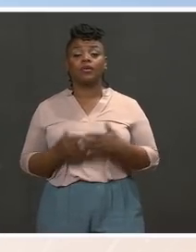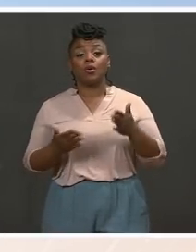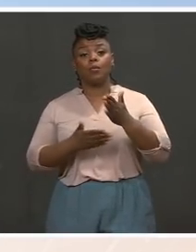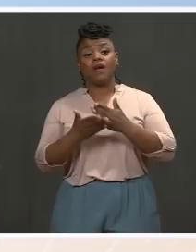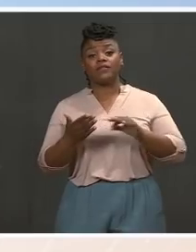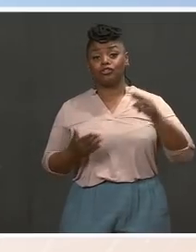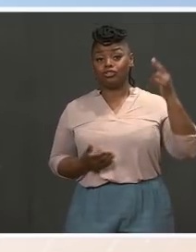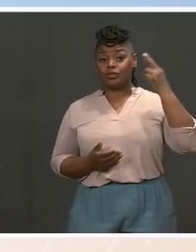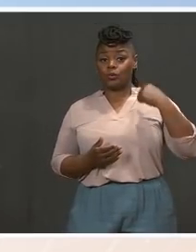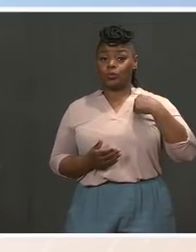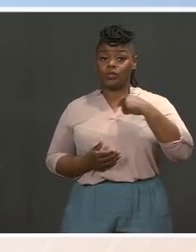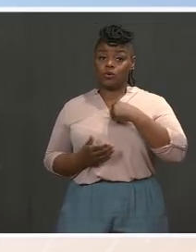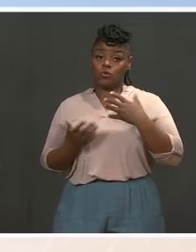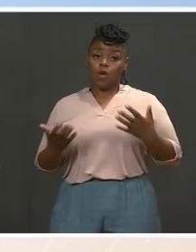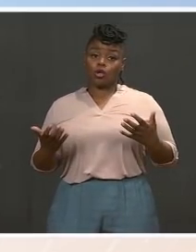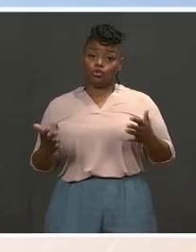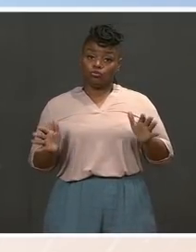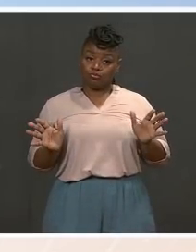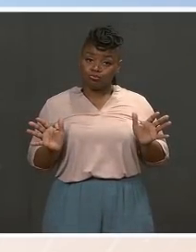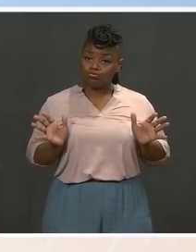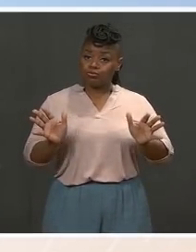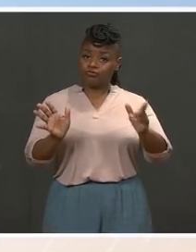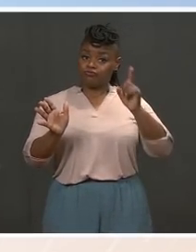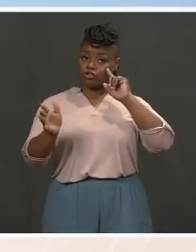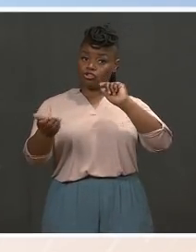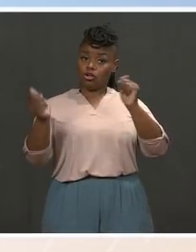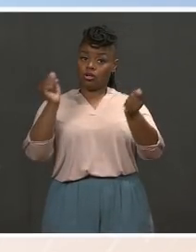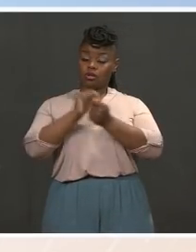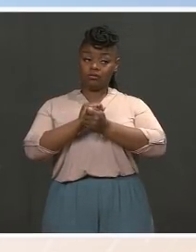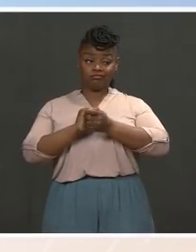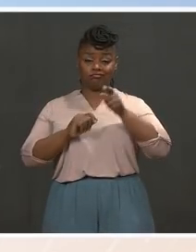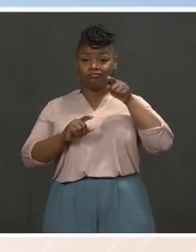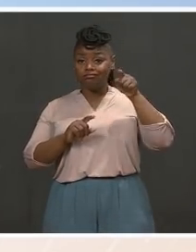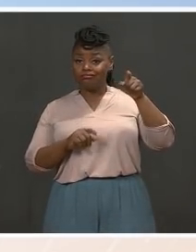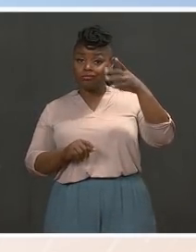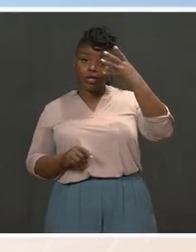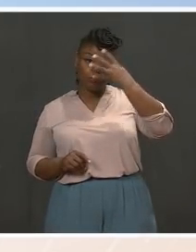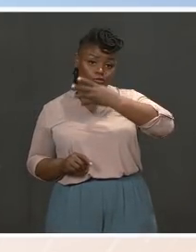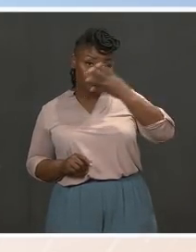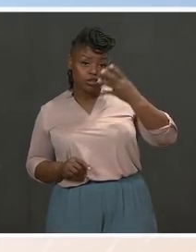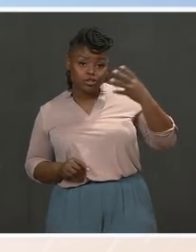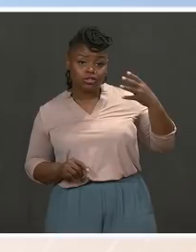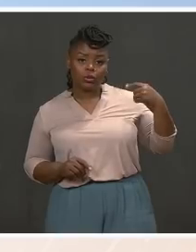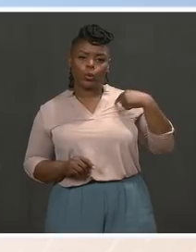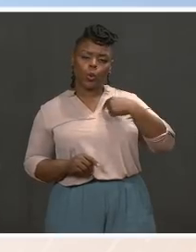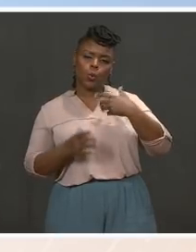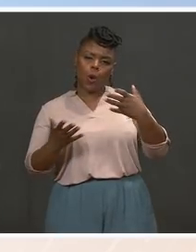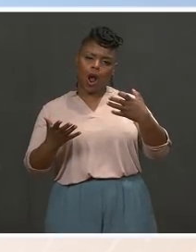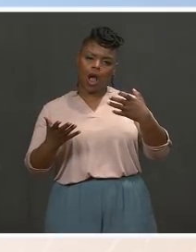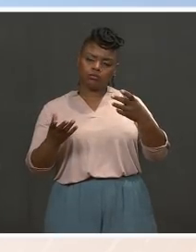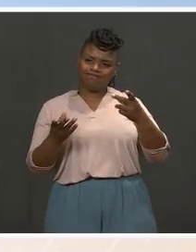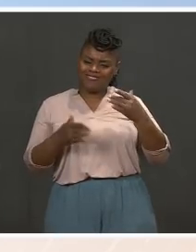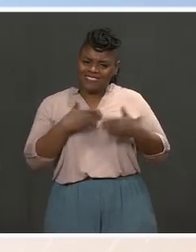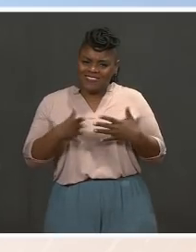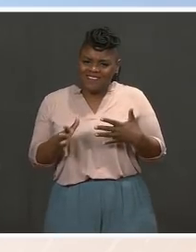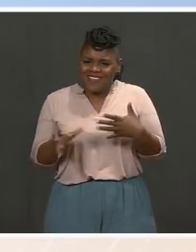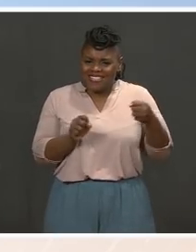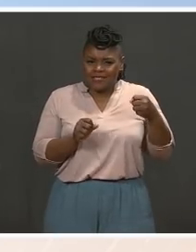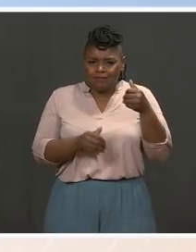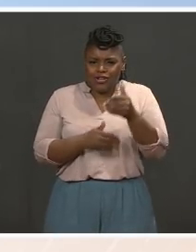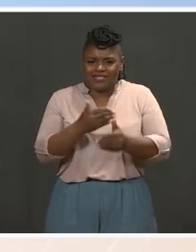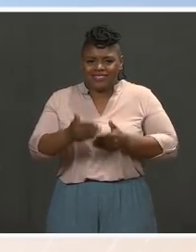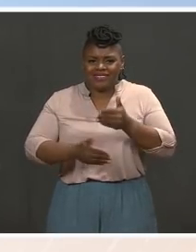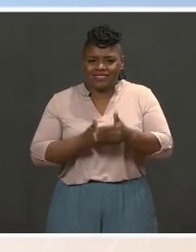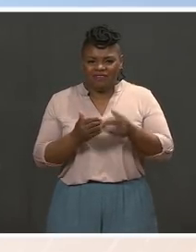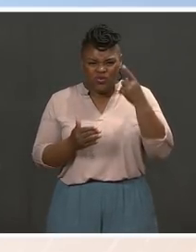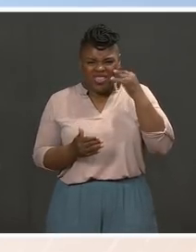immigration on the Hill is to move forward with expediting the processing and and doing that on several levels, including a